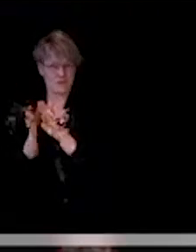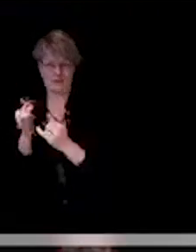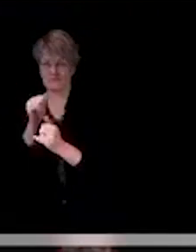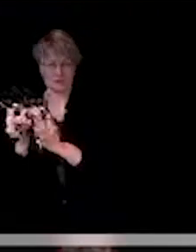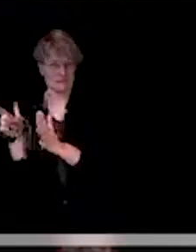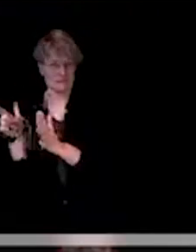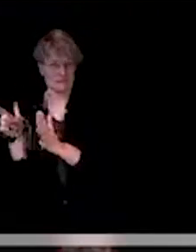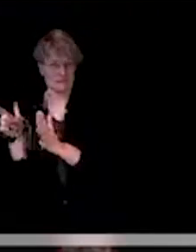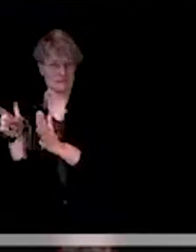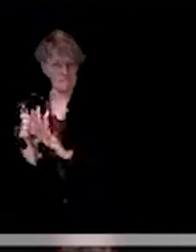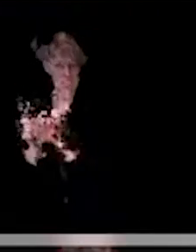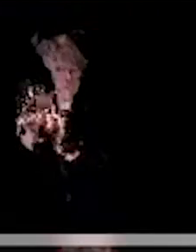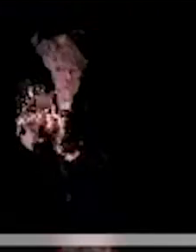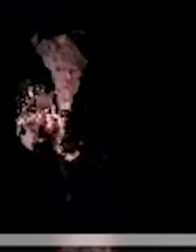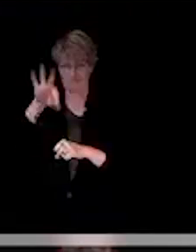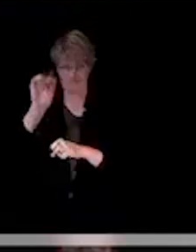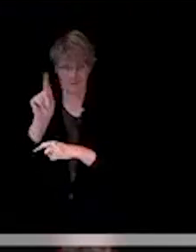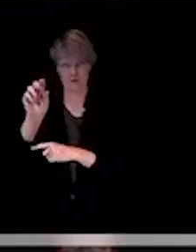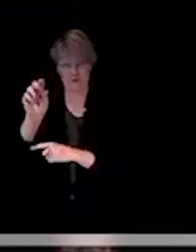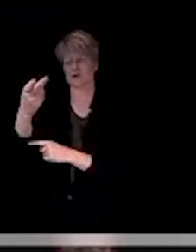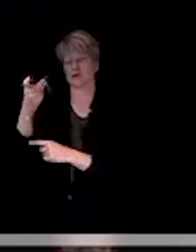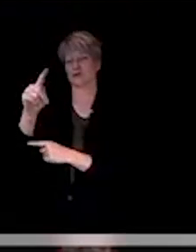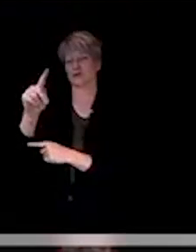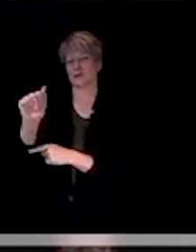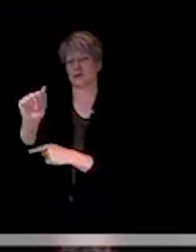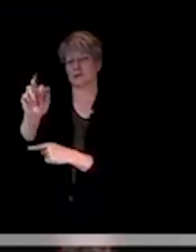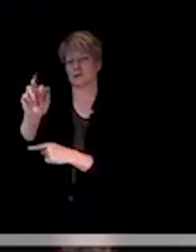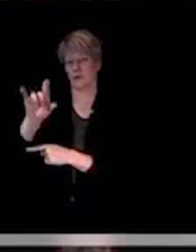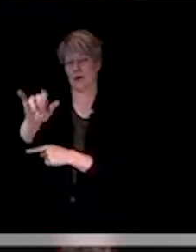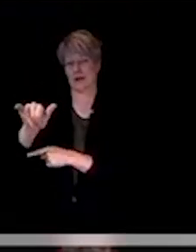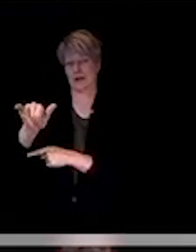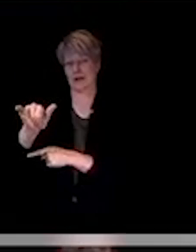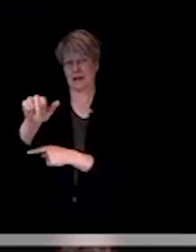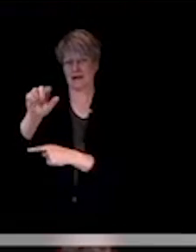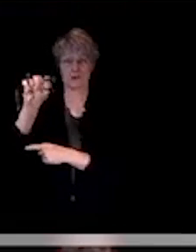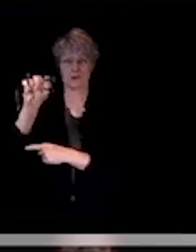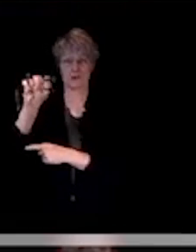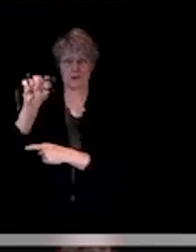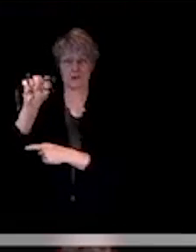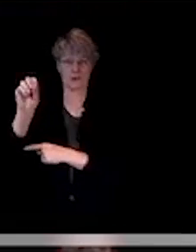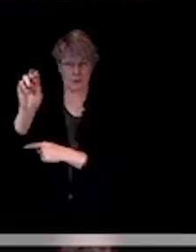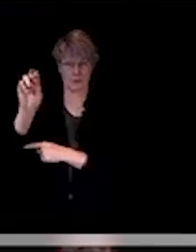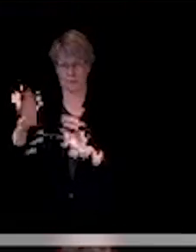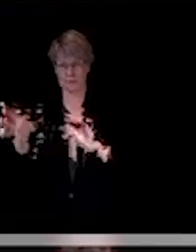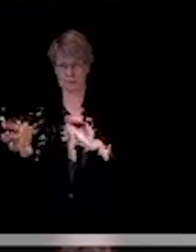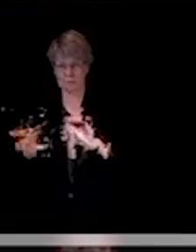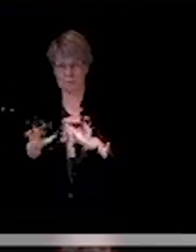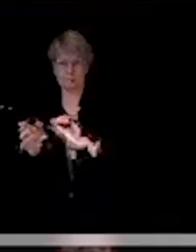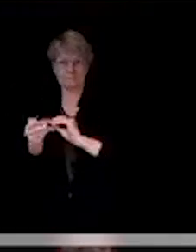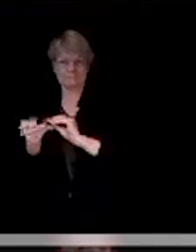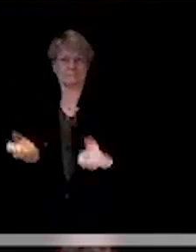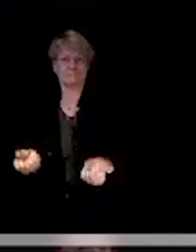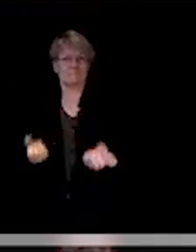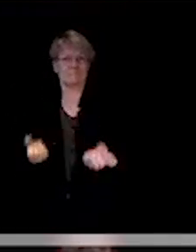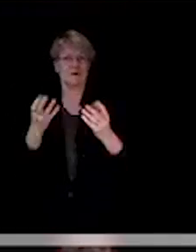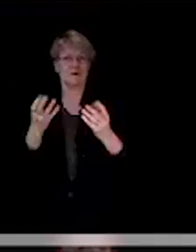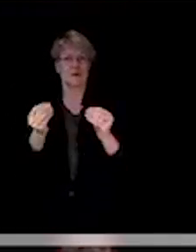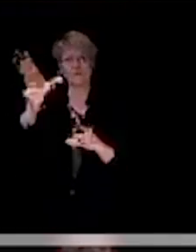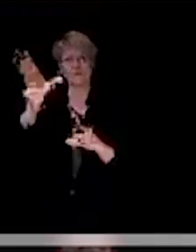You we've added quite a number of things in the past week, including we've got some guidance for athletic practices.